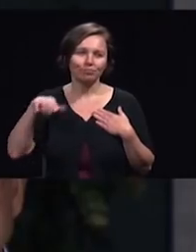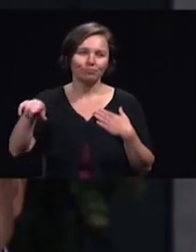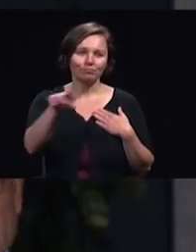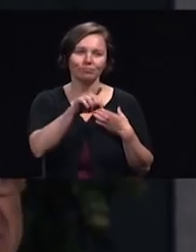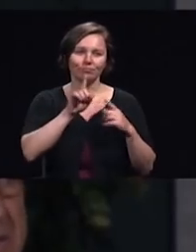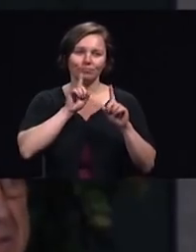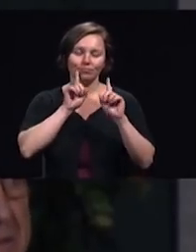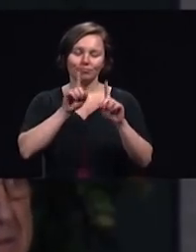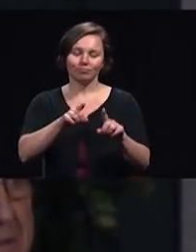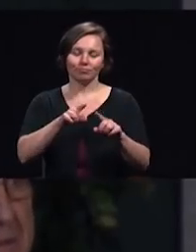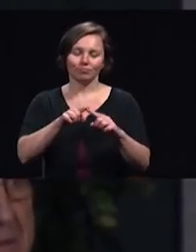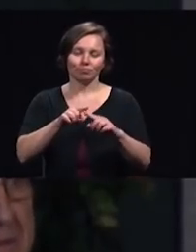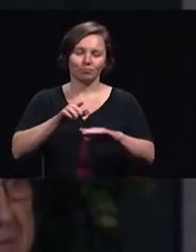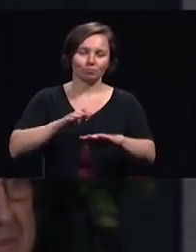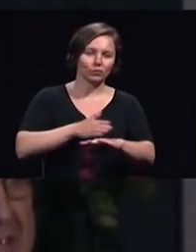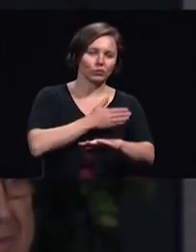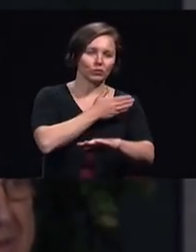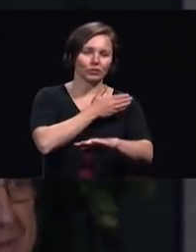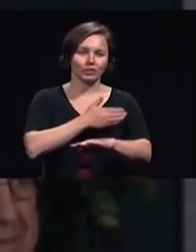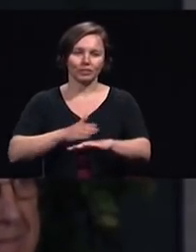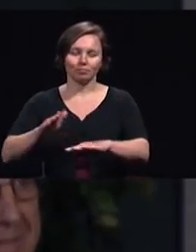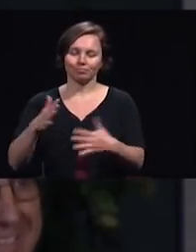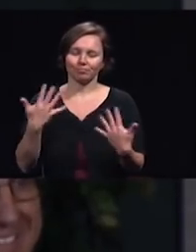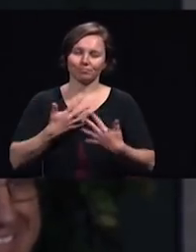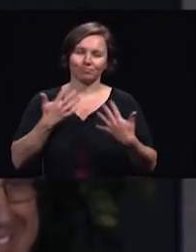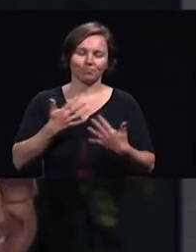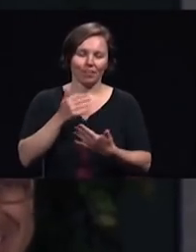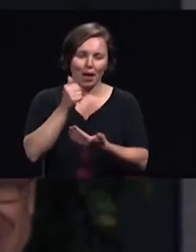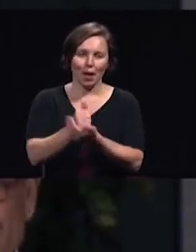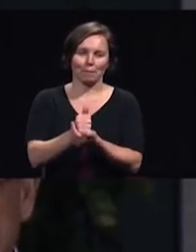Can you say amen again? Amen.